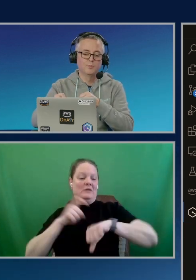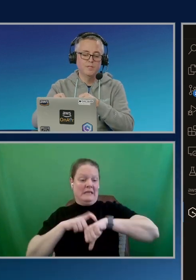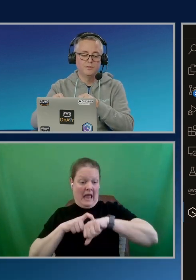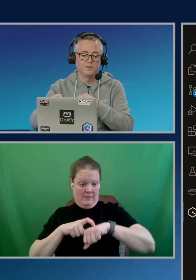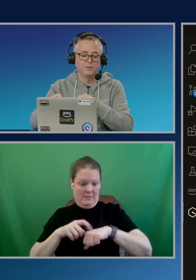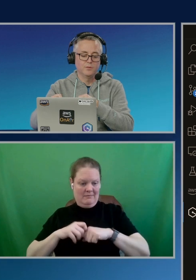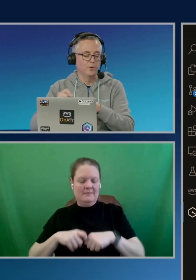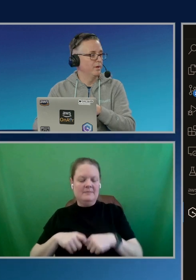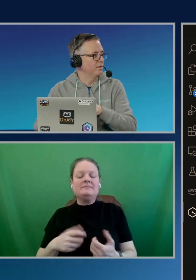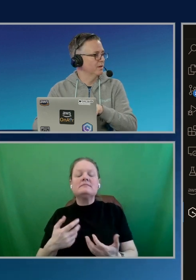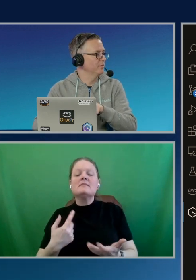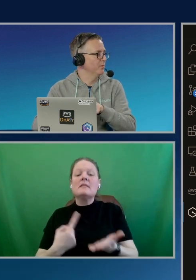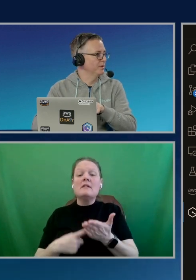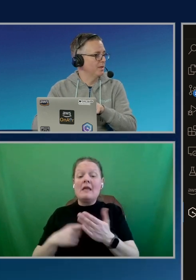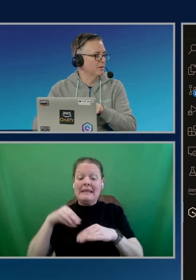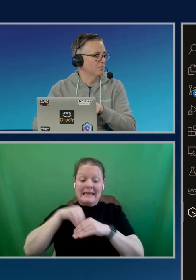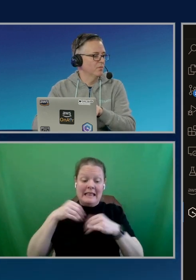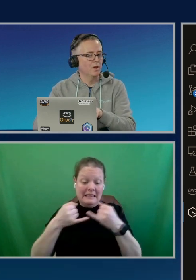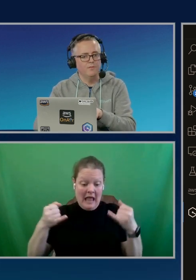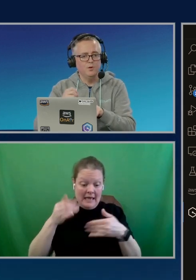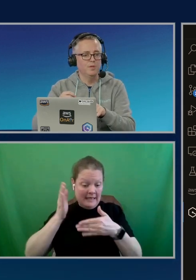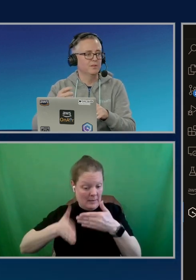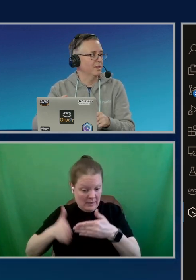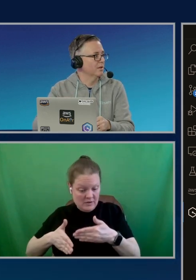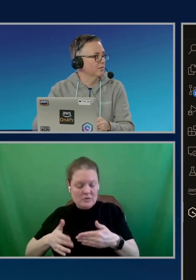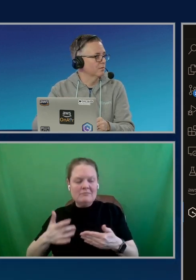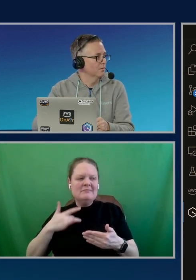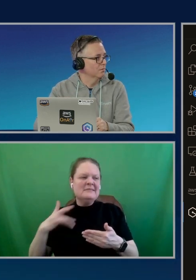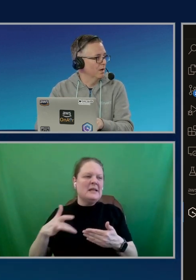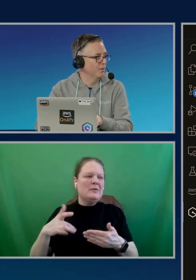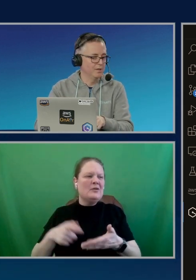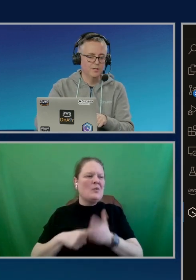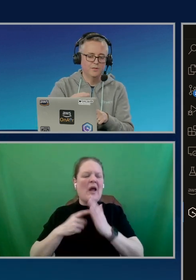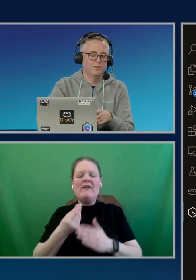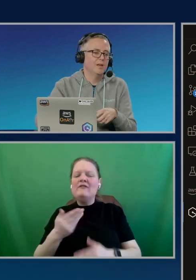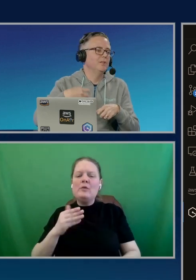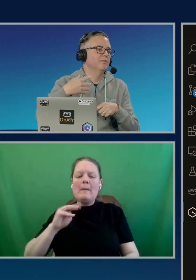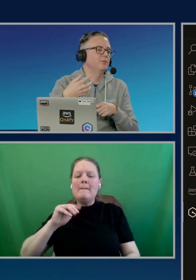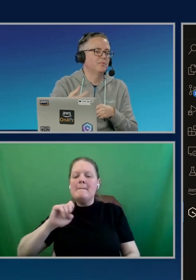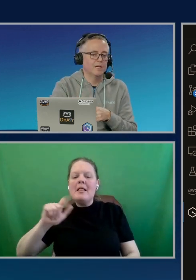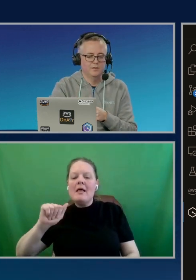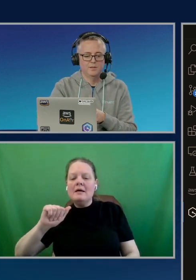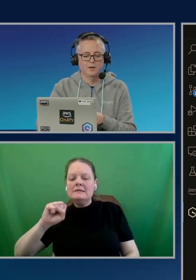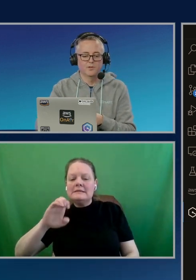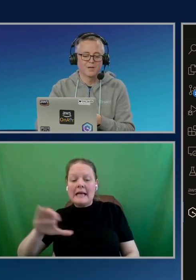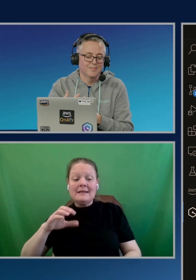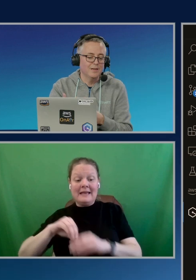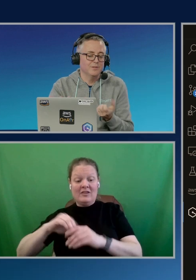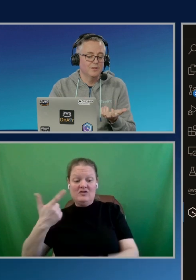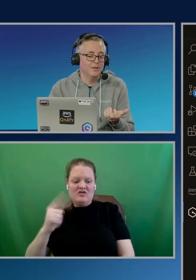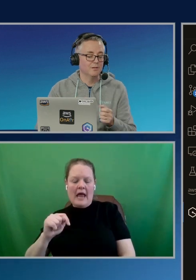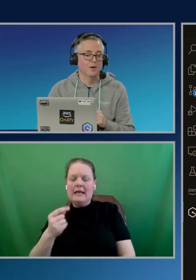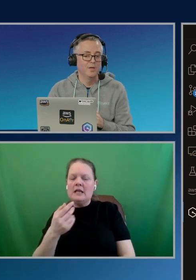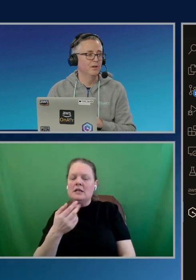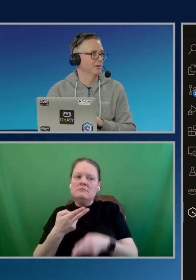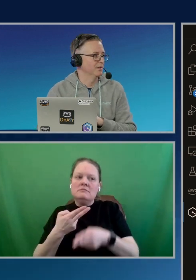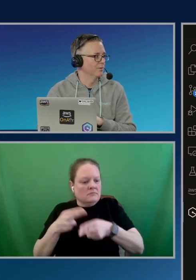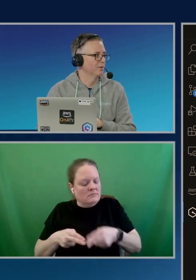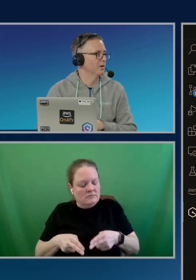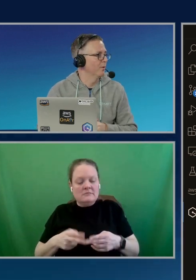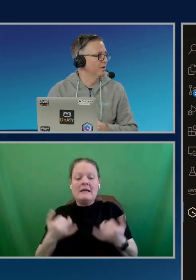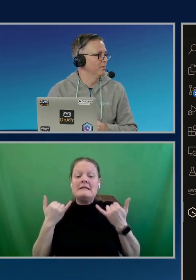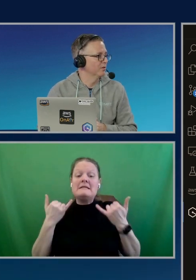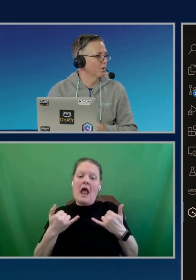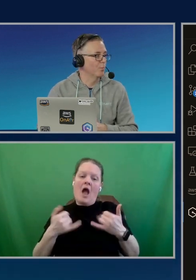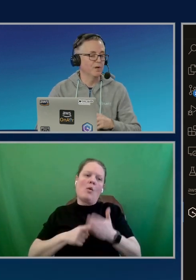inline completions, it generally will take a few milliseconds. Right. When you get into the chat, it's a few seconds to get a response. Now it's going to take a minute or